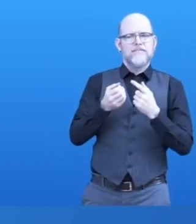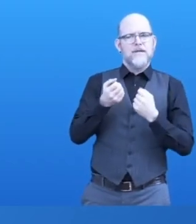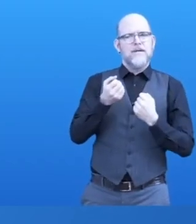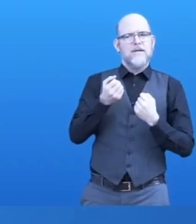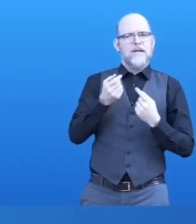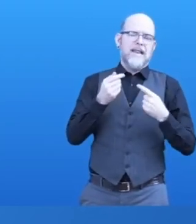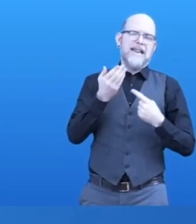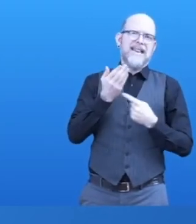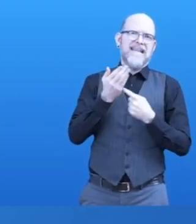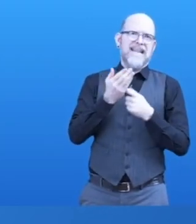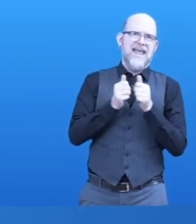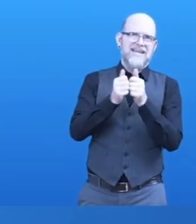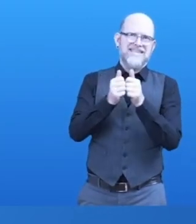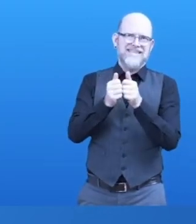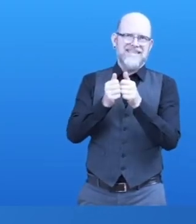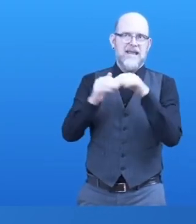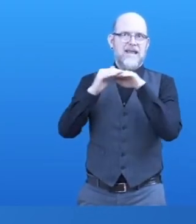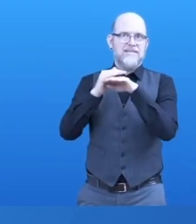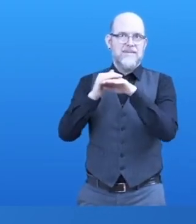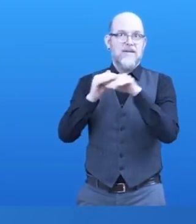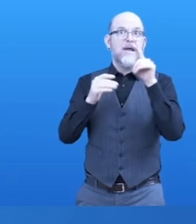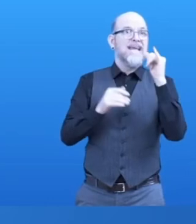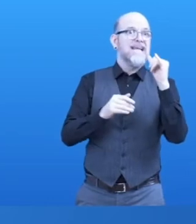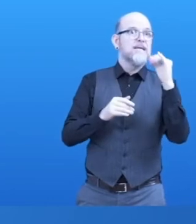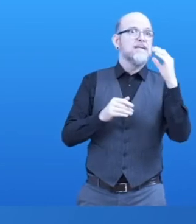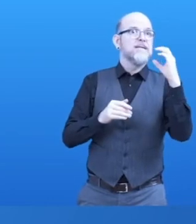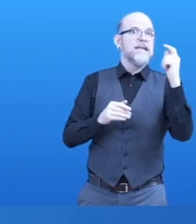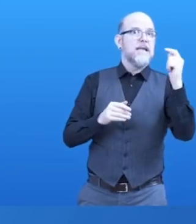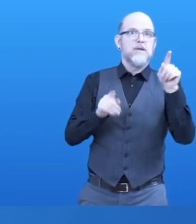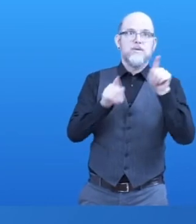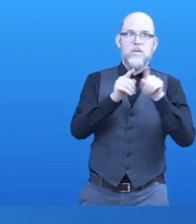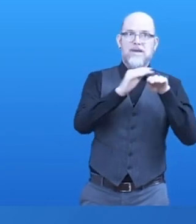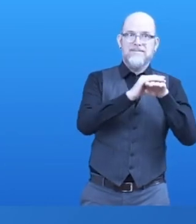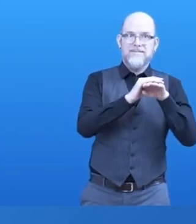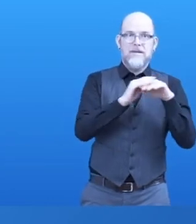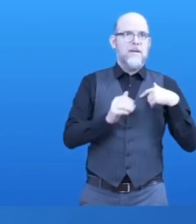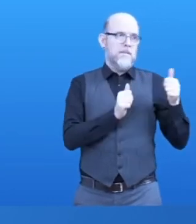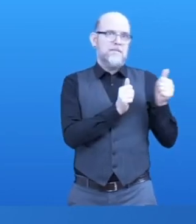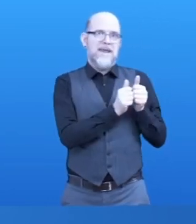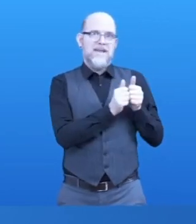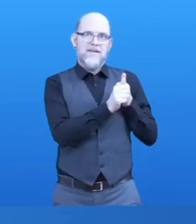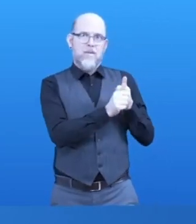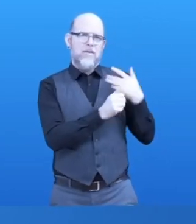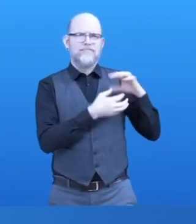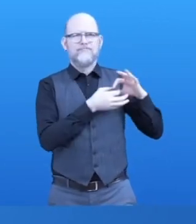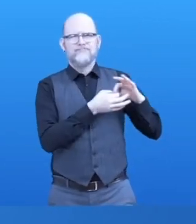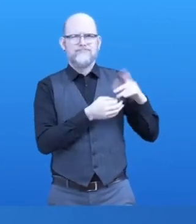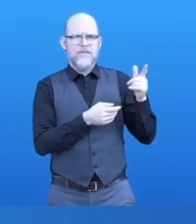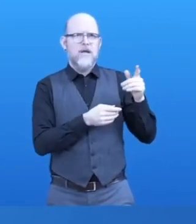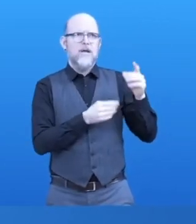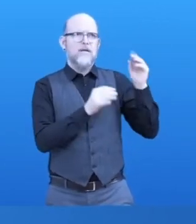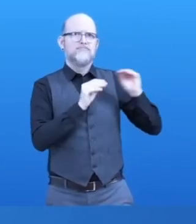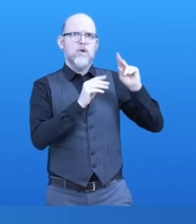It's a big pleasure to share this session together with my mentor, friend and professor Klaus